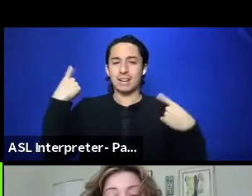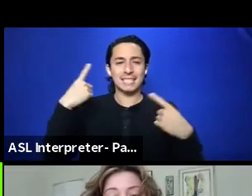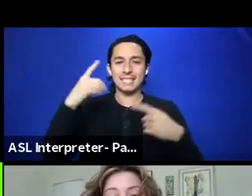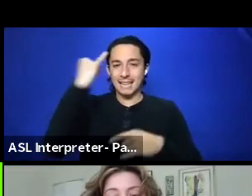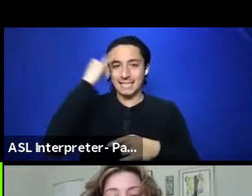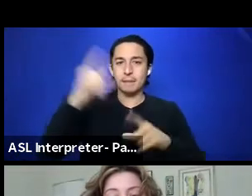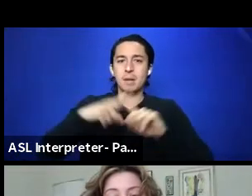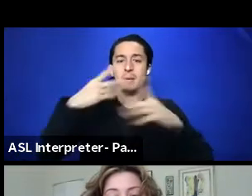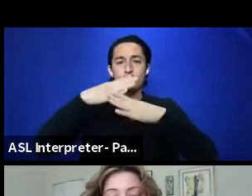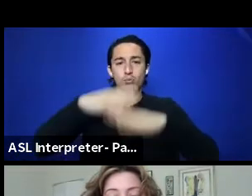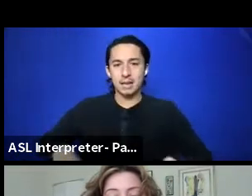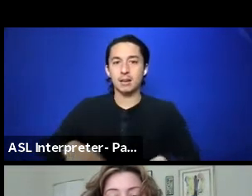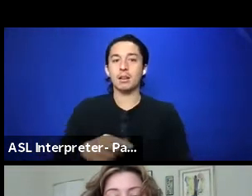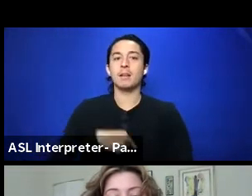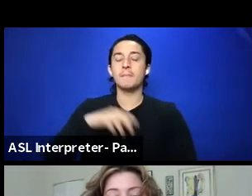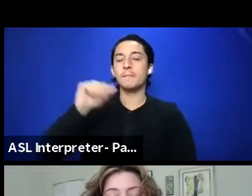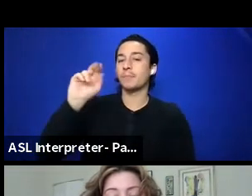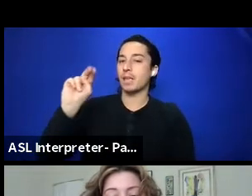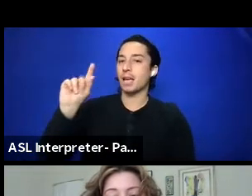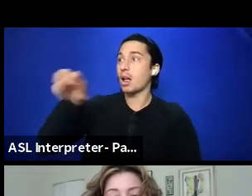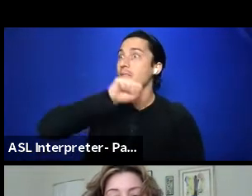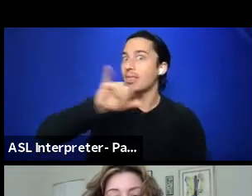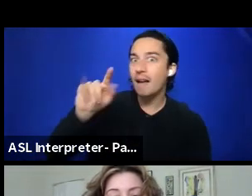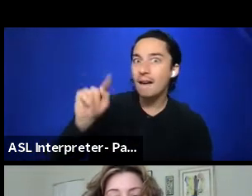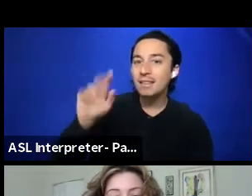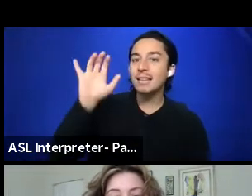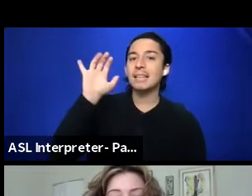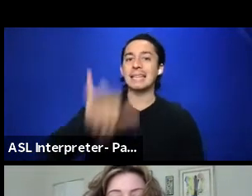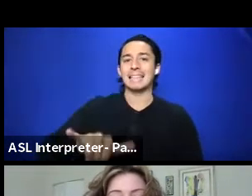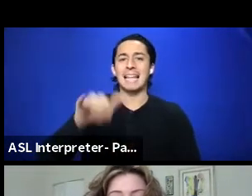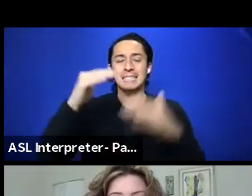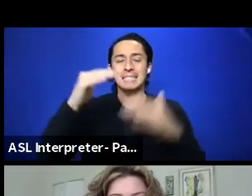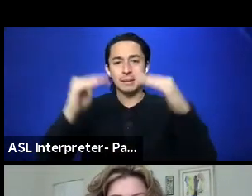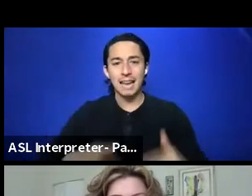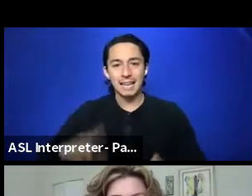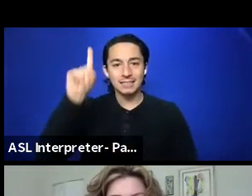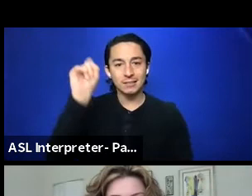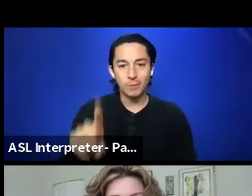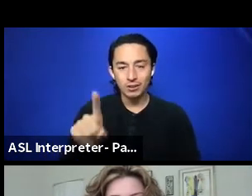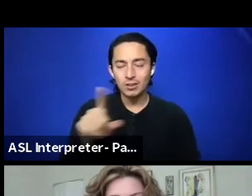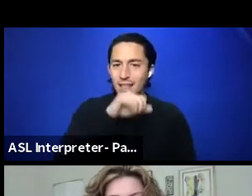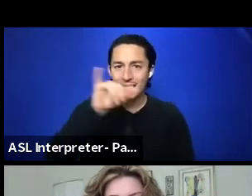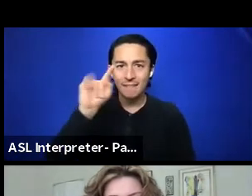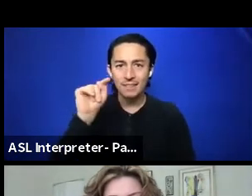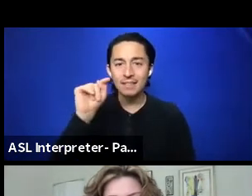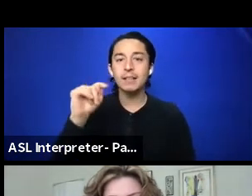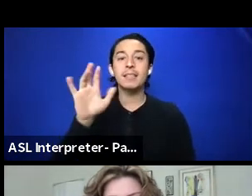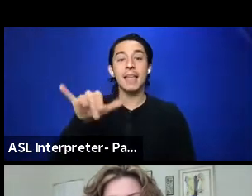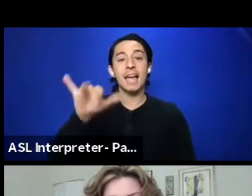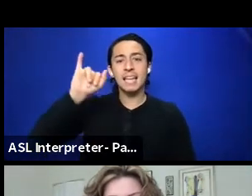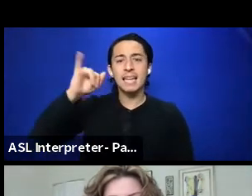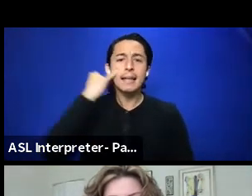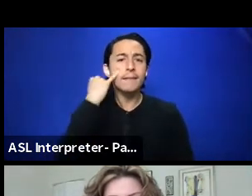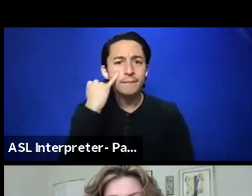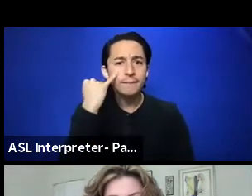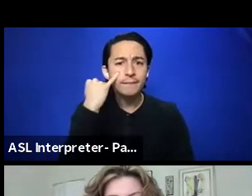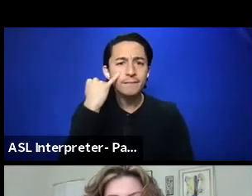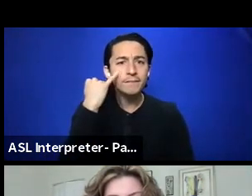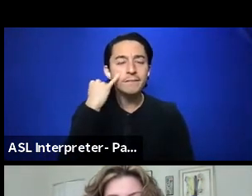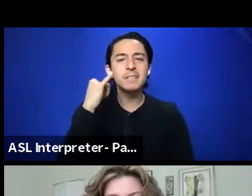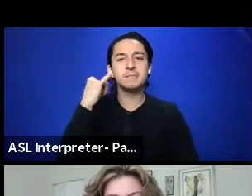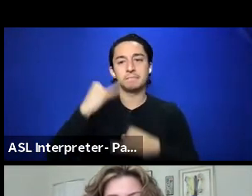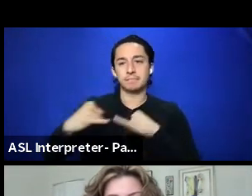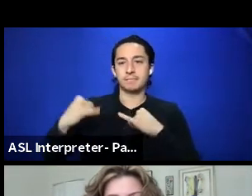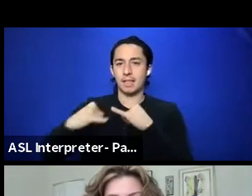barriers. I love it, and, and it's also kind of, you're already jumping for my next question, and so now, versus that what if, this last, this last